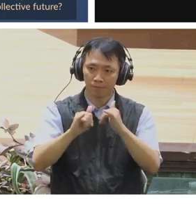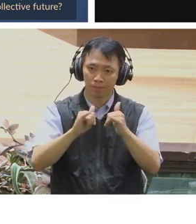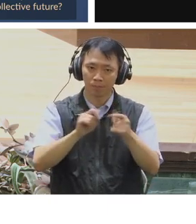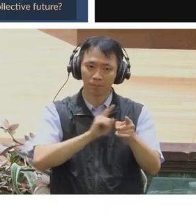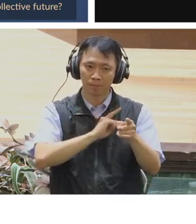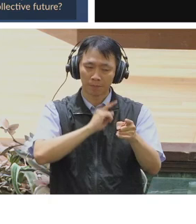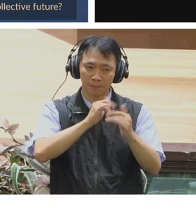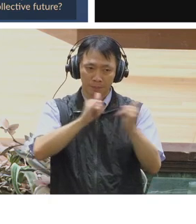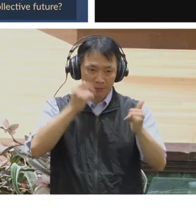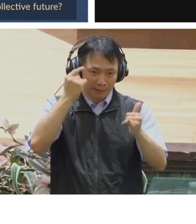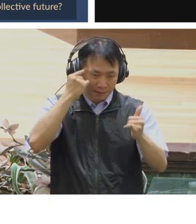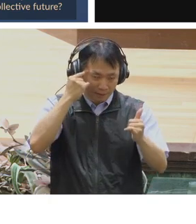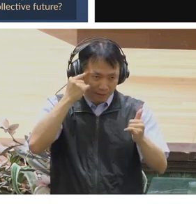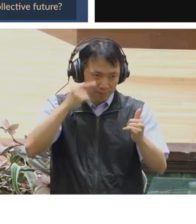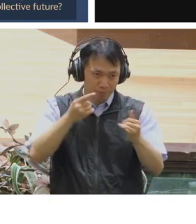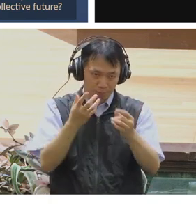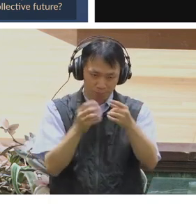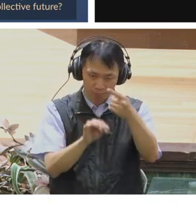in part